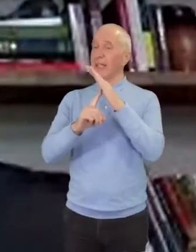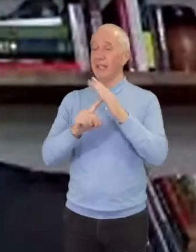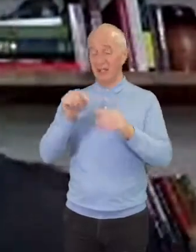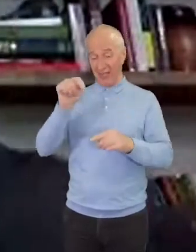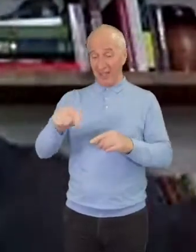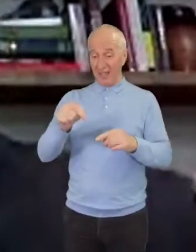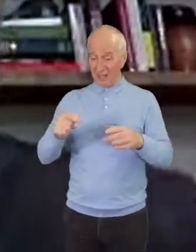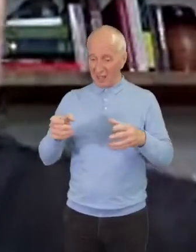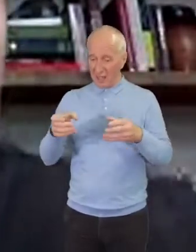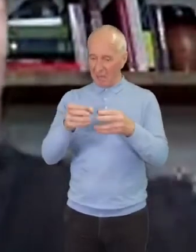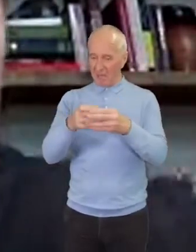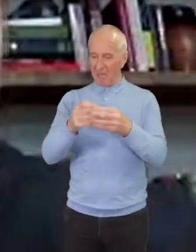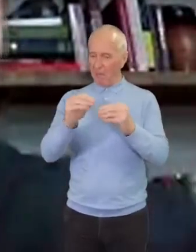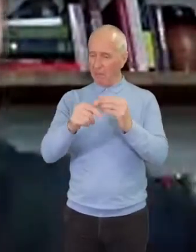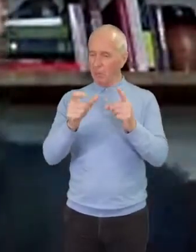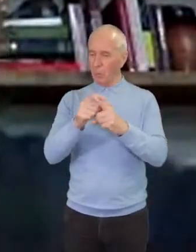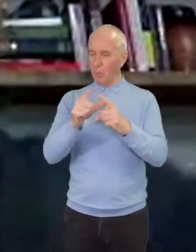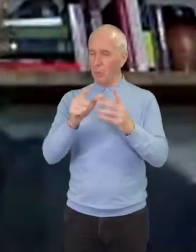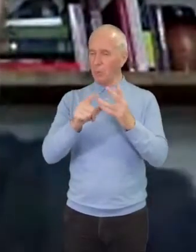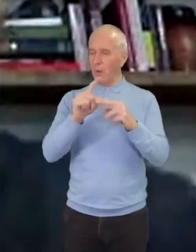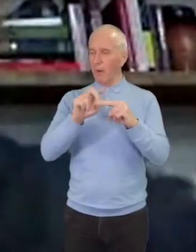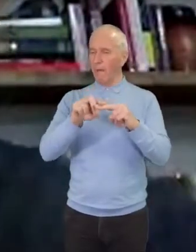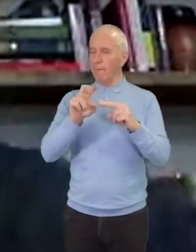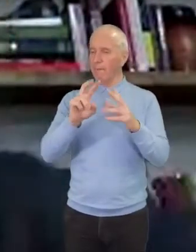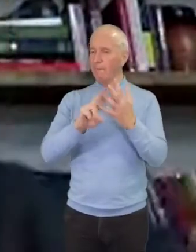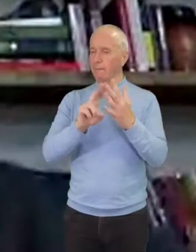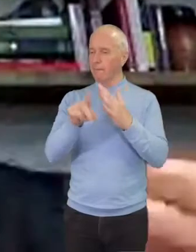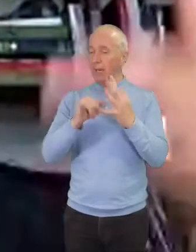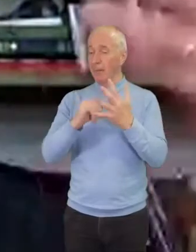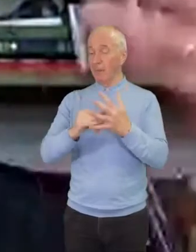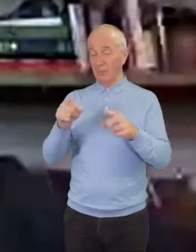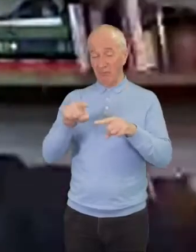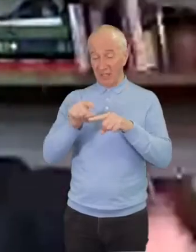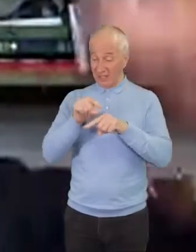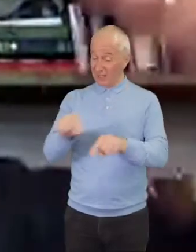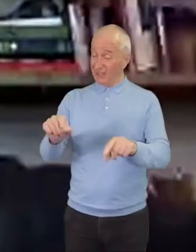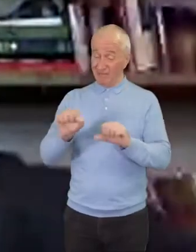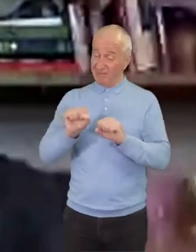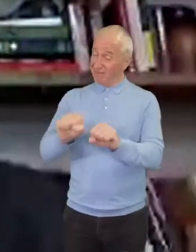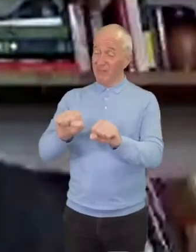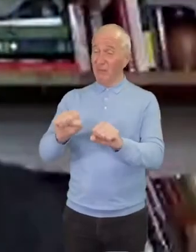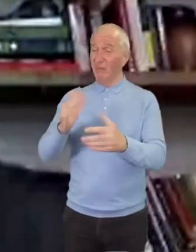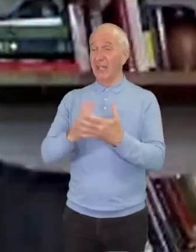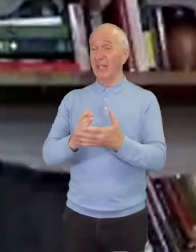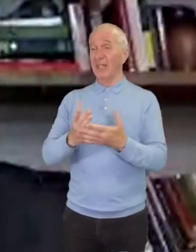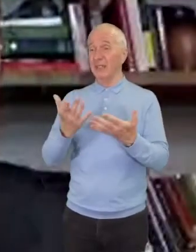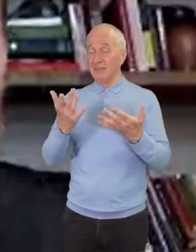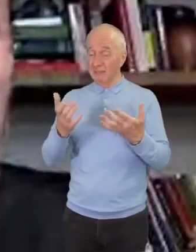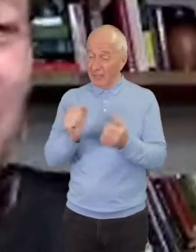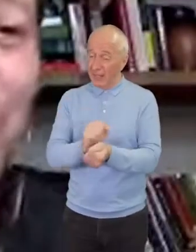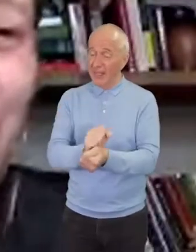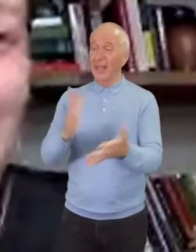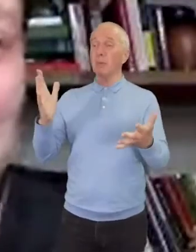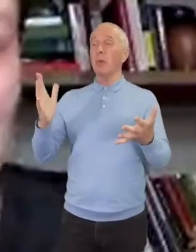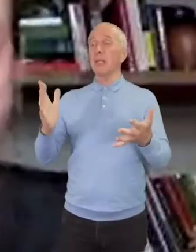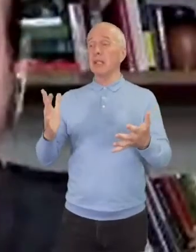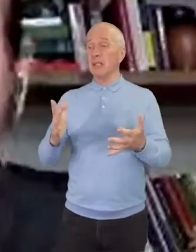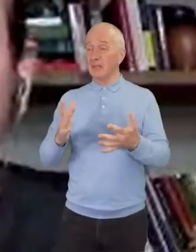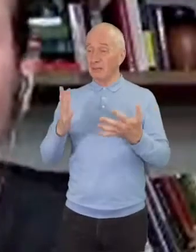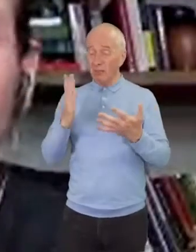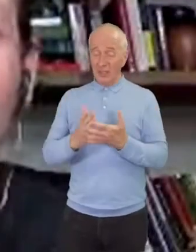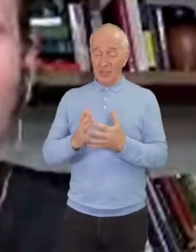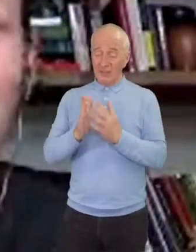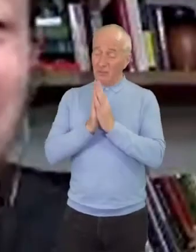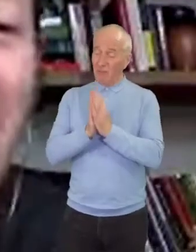religion is oppressive. It puts heavy burdens on people. It's not life giving and liberating. And he says to those religious